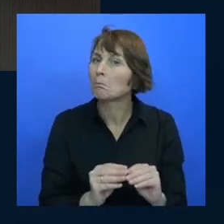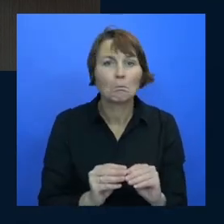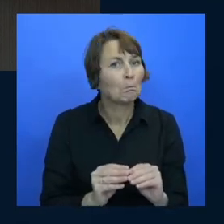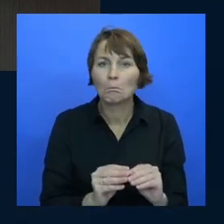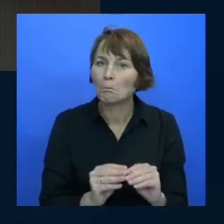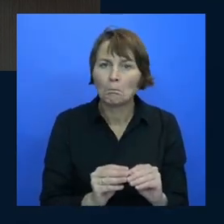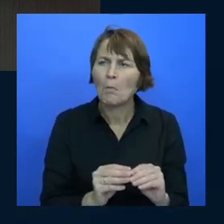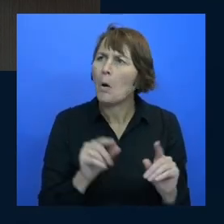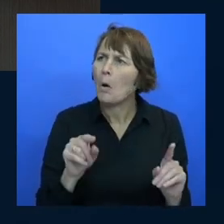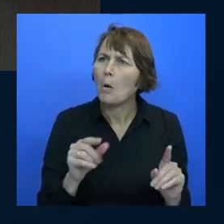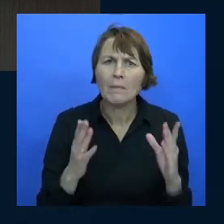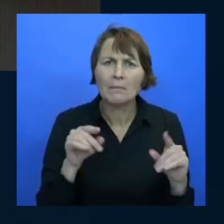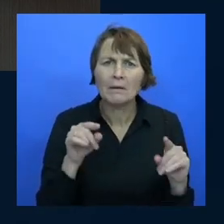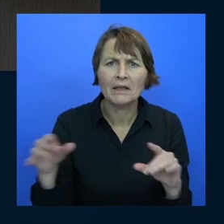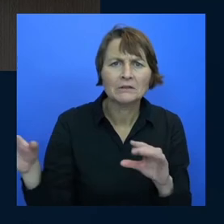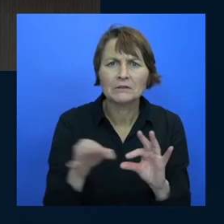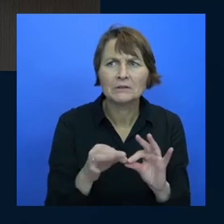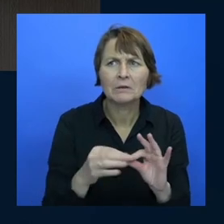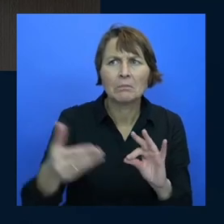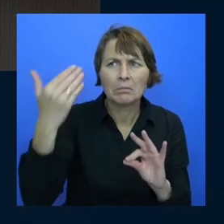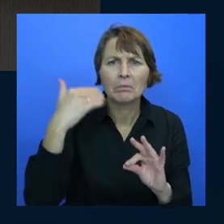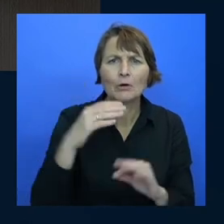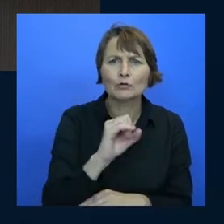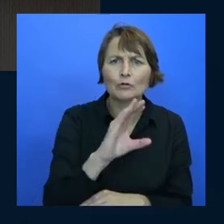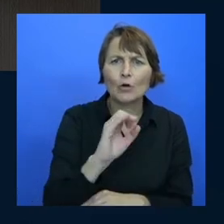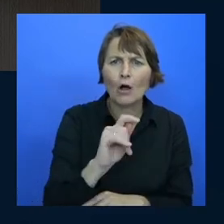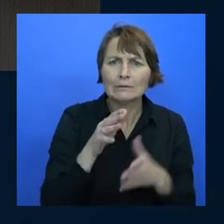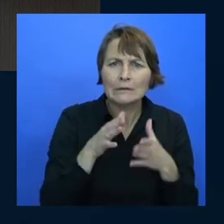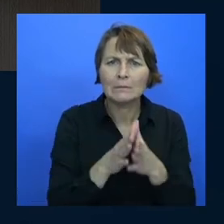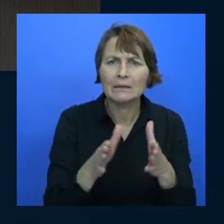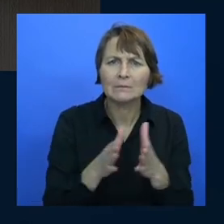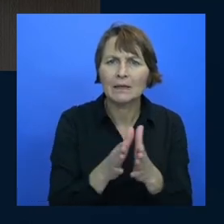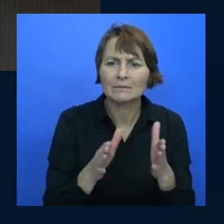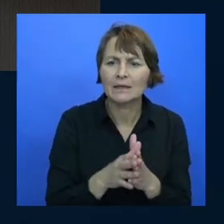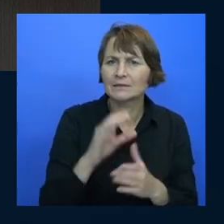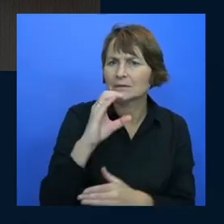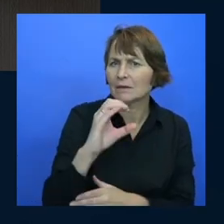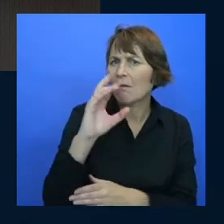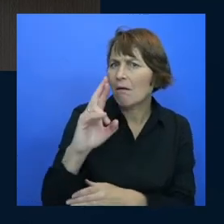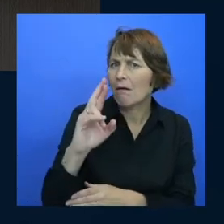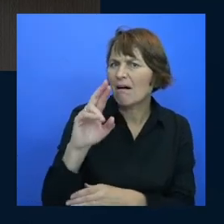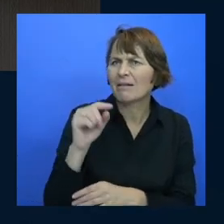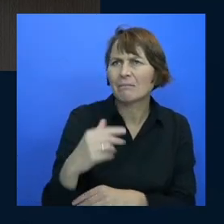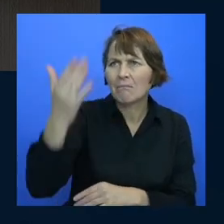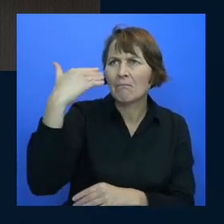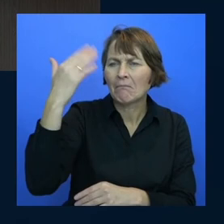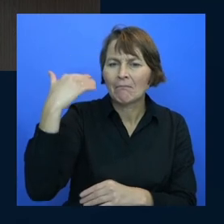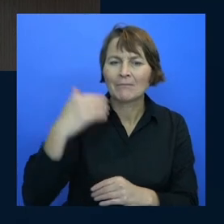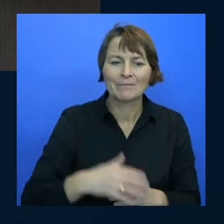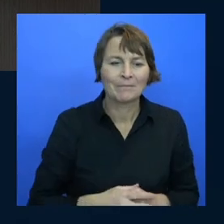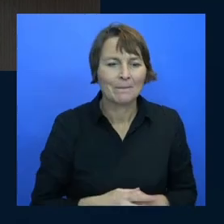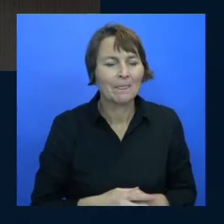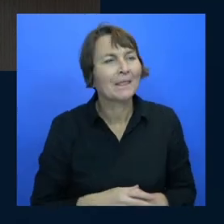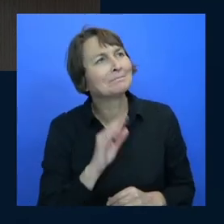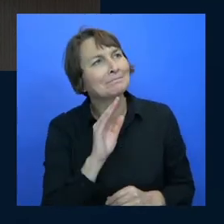return thing that's got talked about that day that day on that show did you add it to this list of all of the